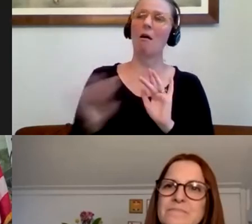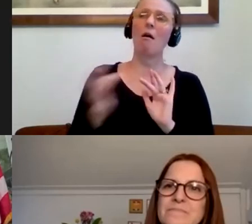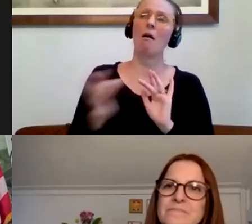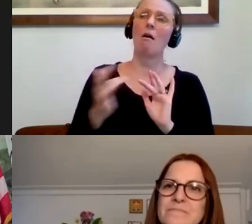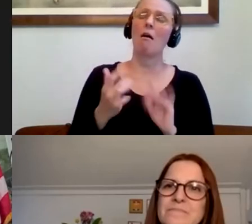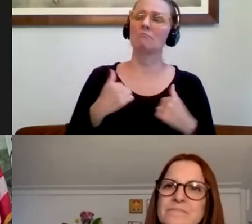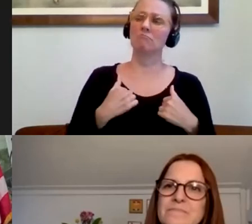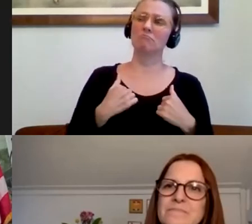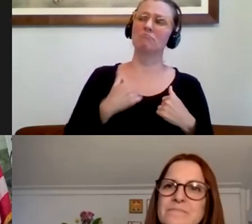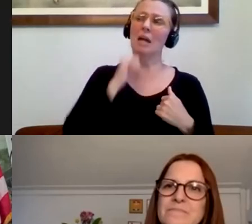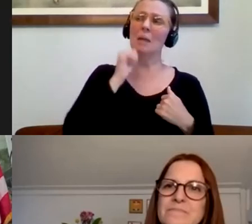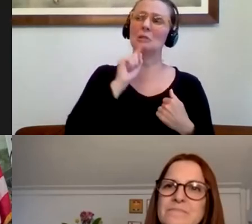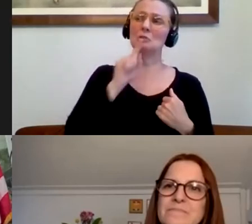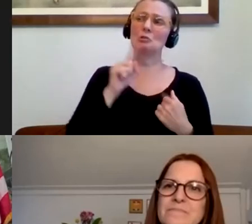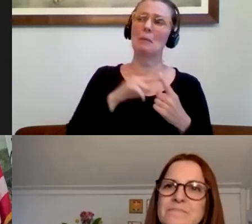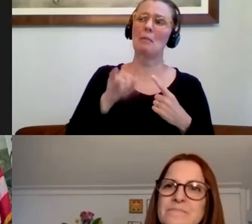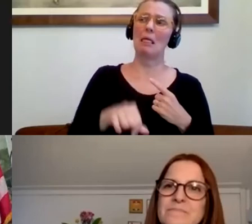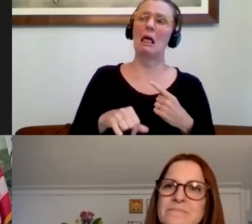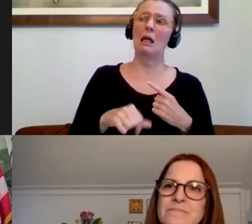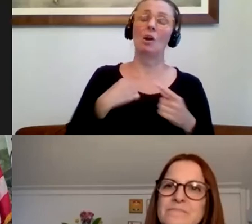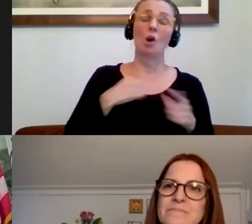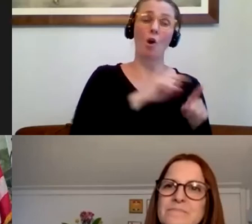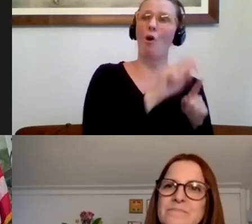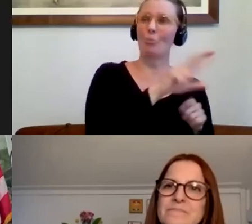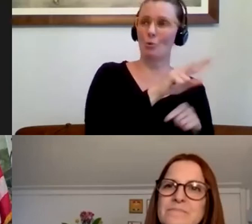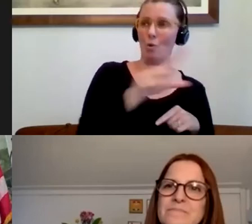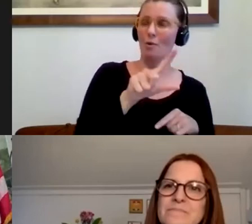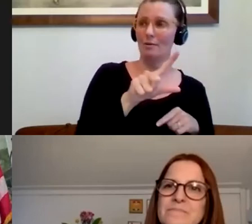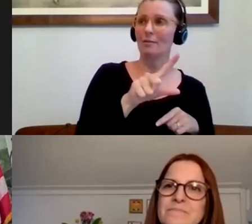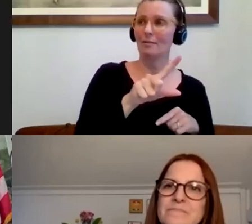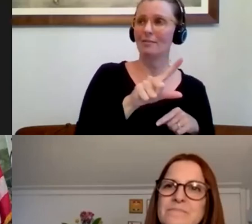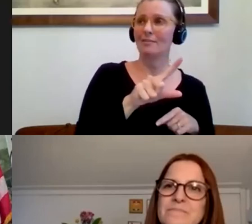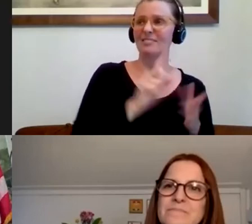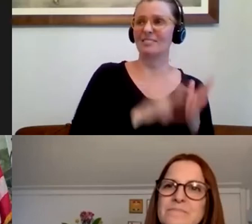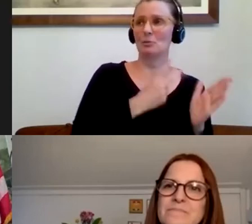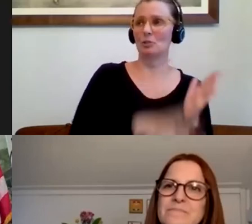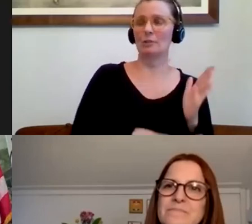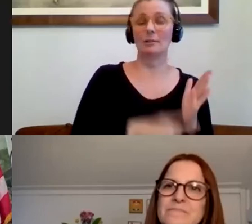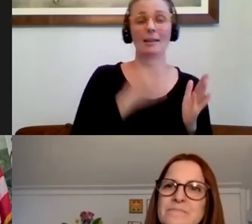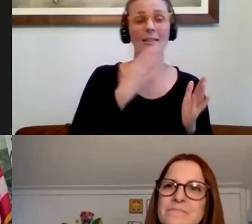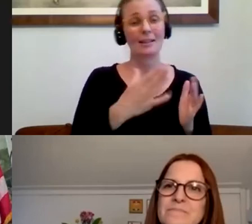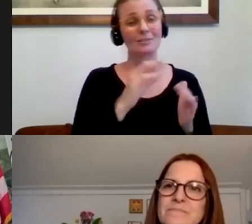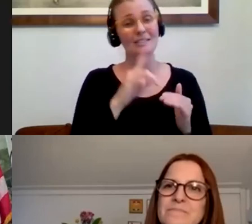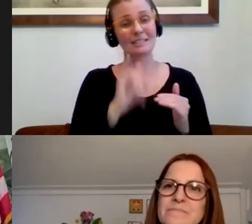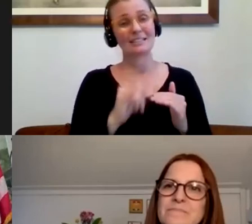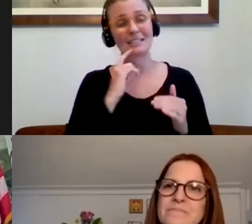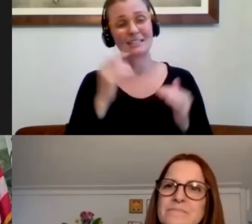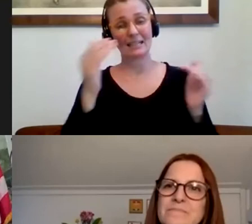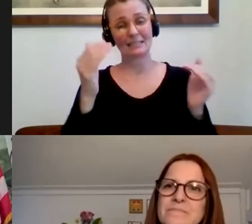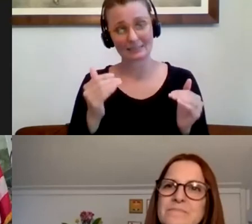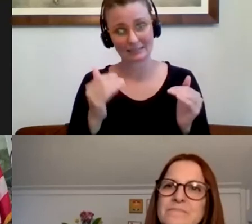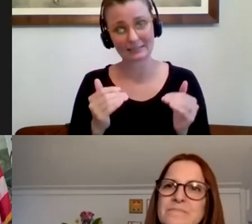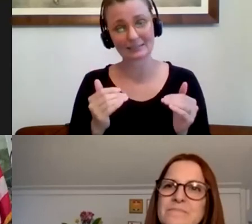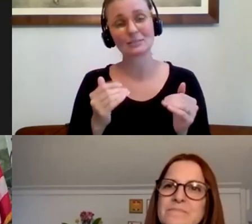you call it to be among one of the council and agent and we'll make sure we'll follow up on that. But do not fall. Thank you, Cindy, for any scams. Next, we're going to call on